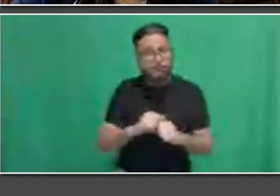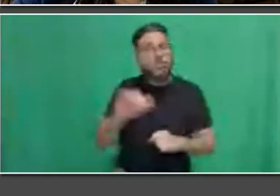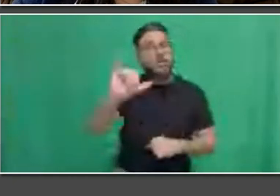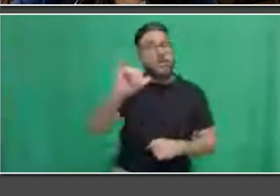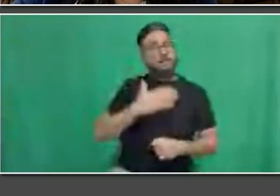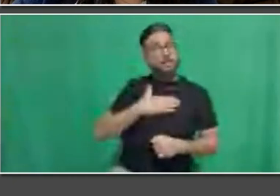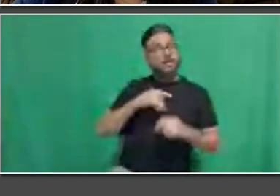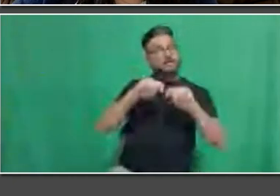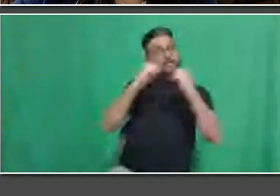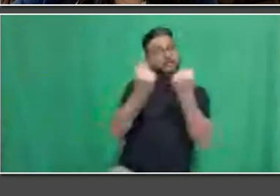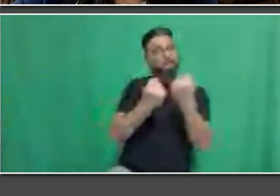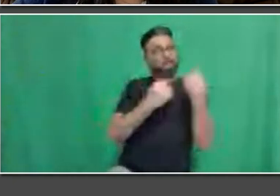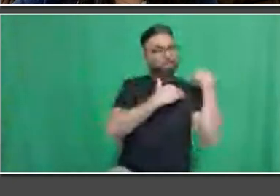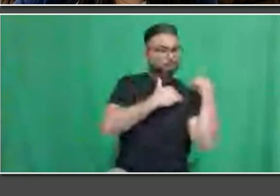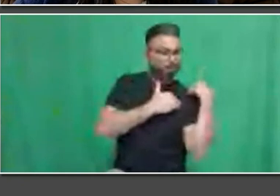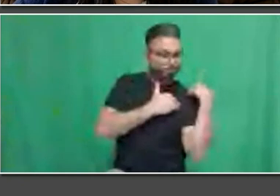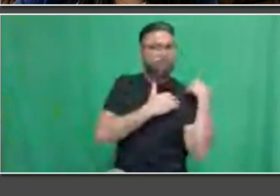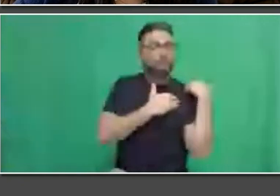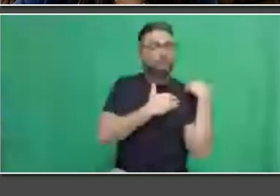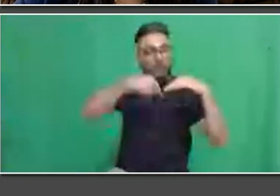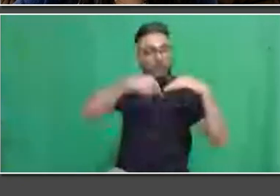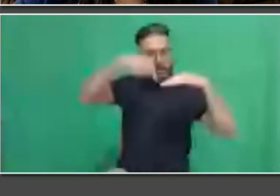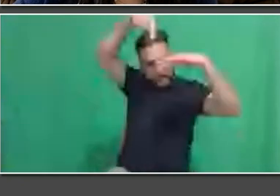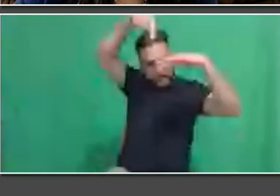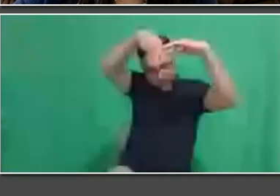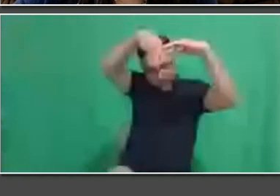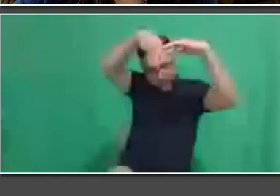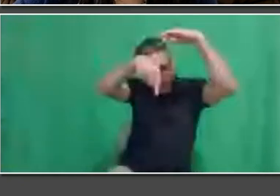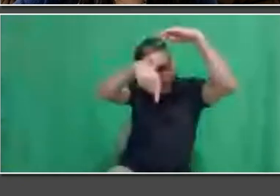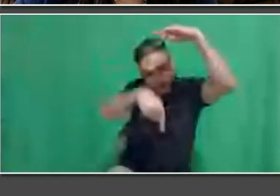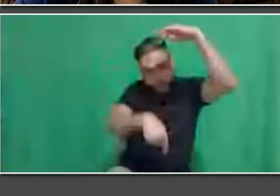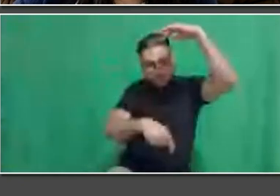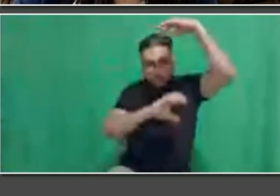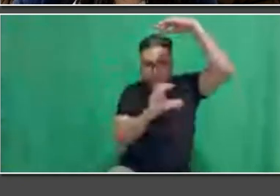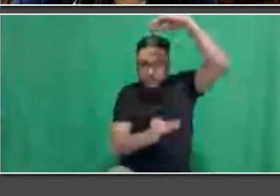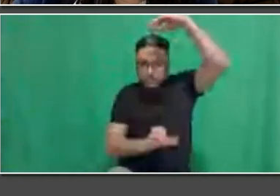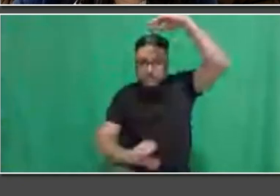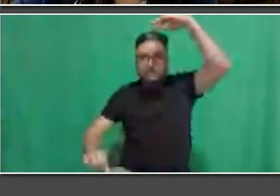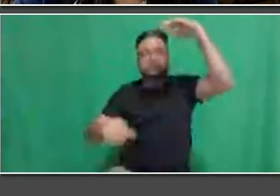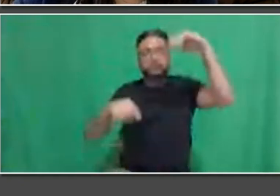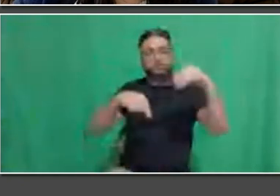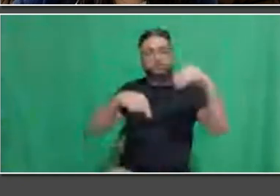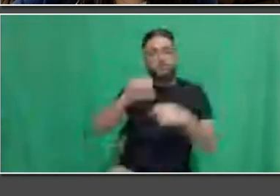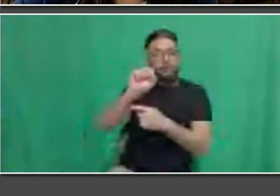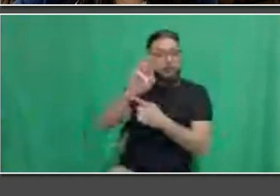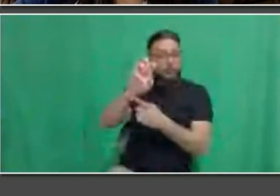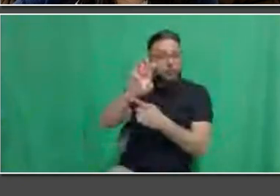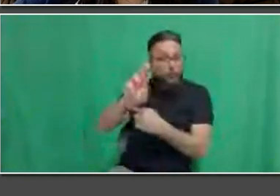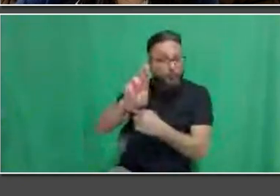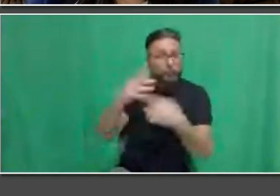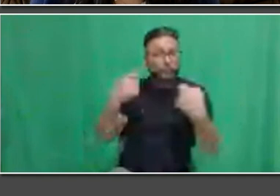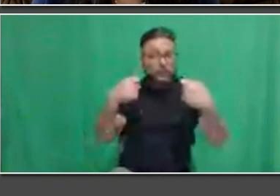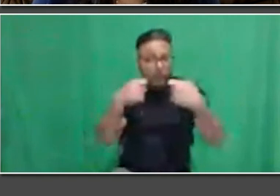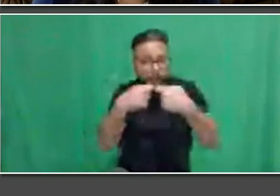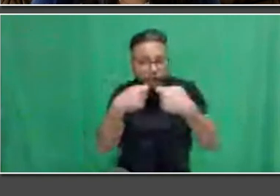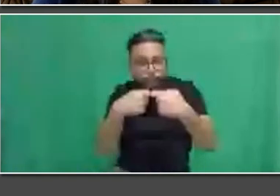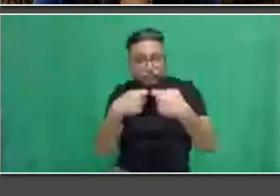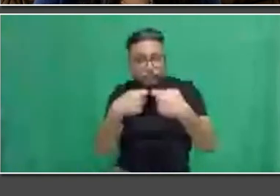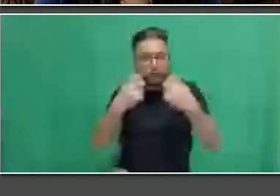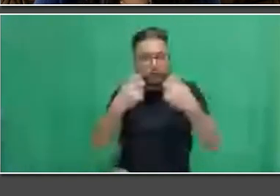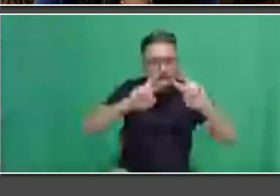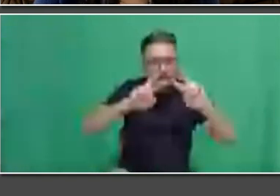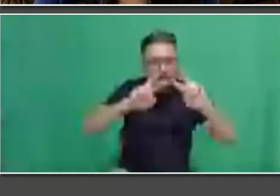studies to inspect and determine the efficiency and quality state of our sewers, and we design new sewer systems for new